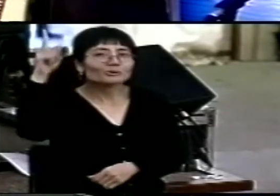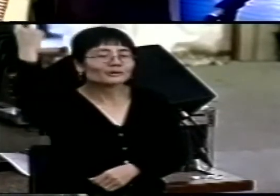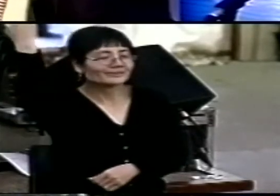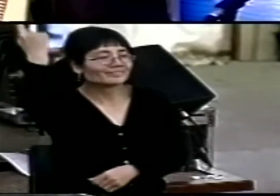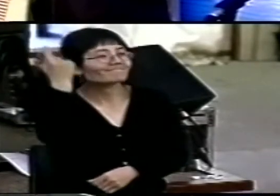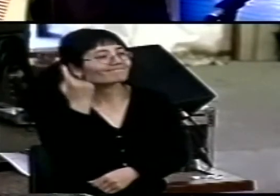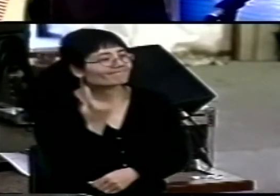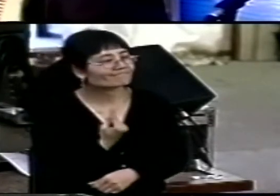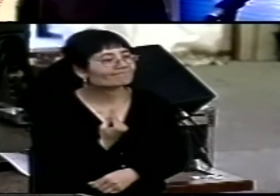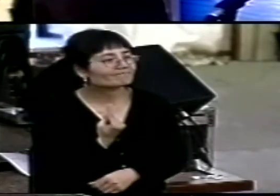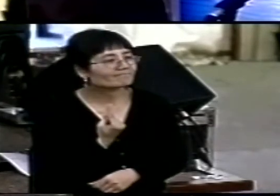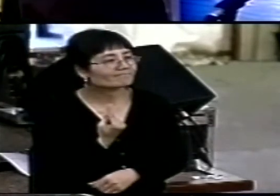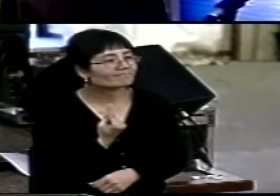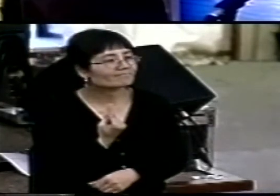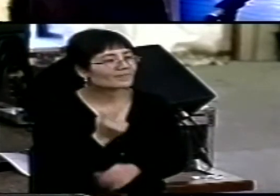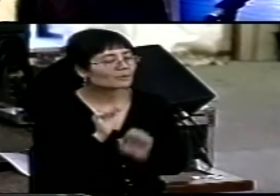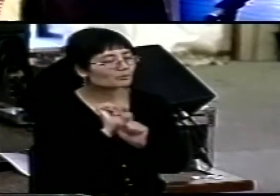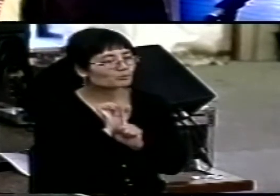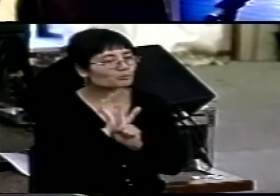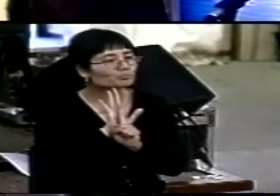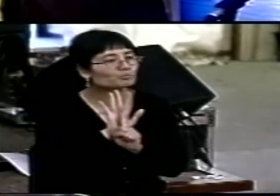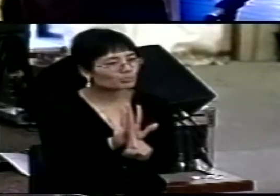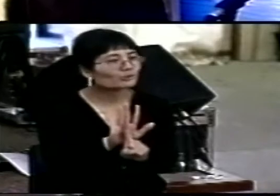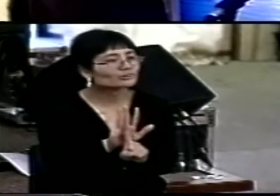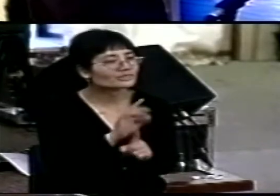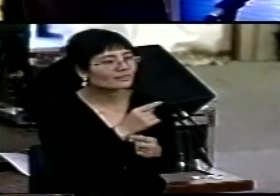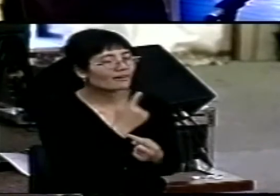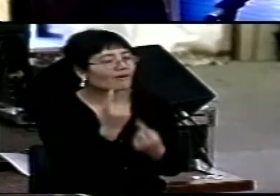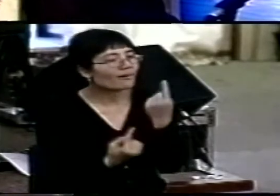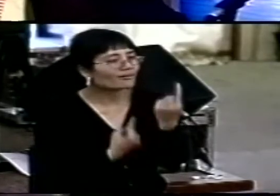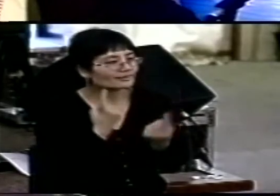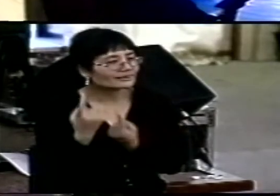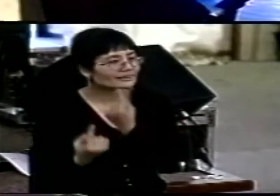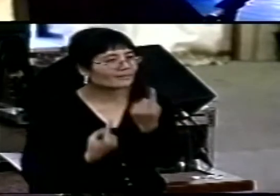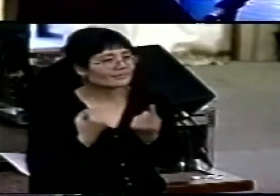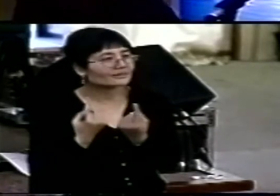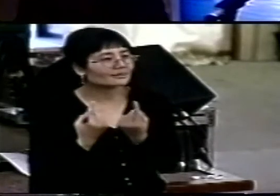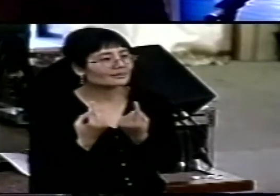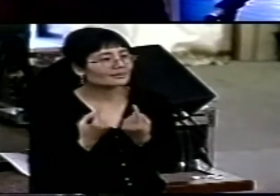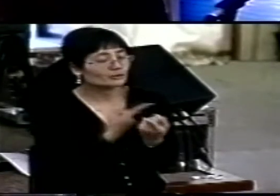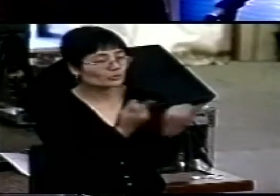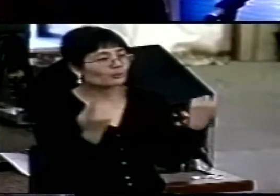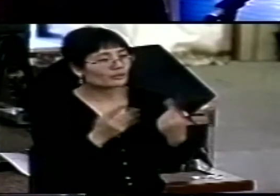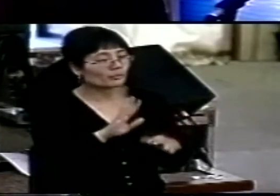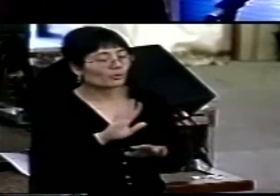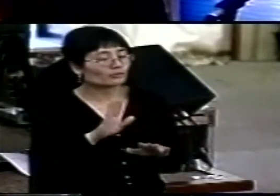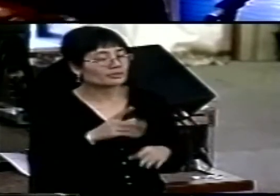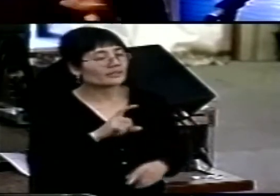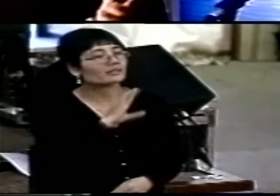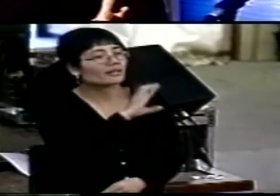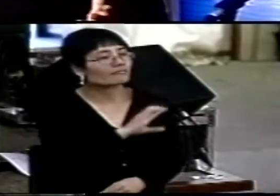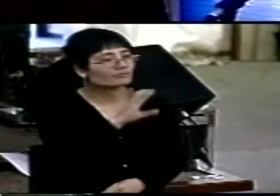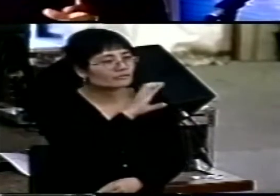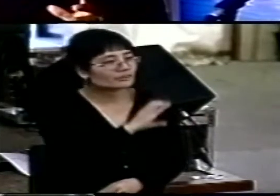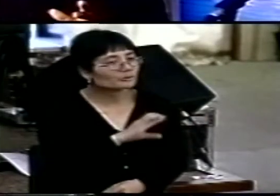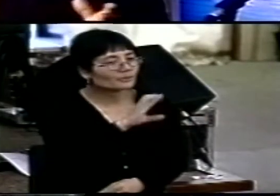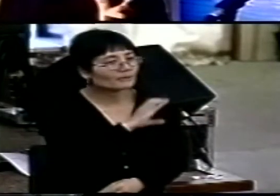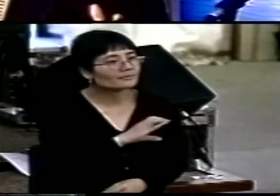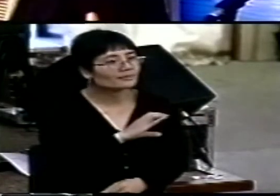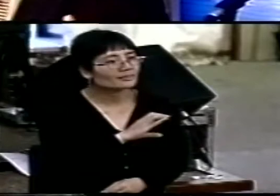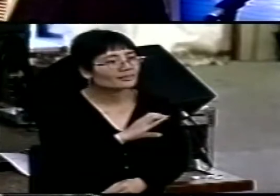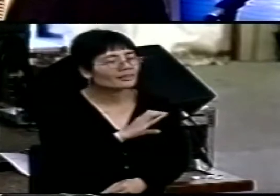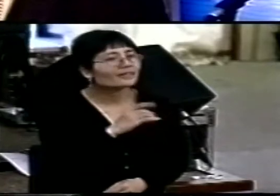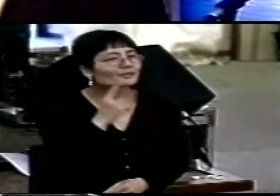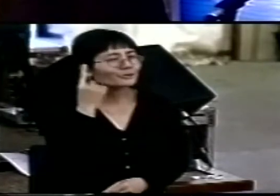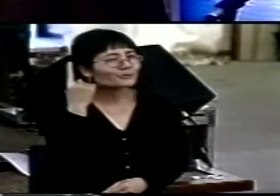time to time and pushing us beyond our comfort zone and suggesting to us that really there is only